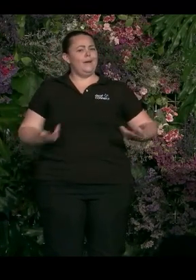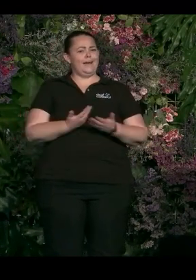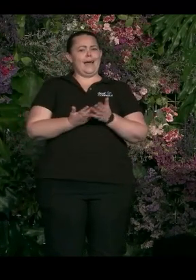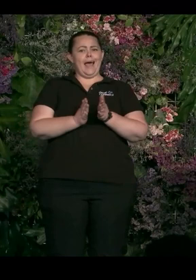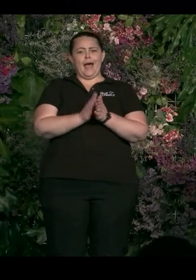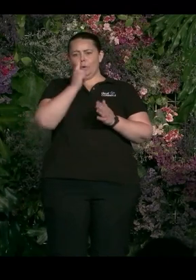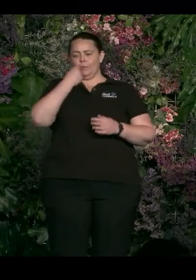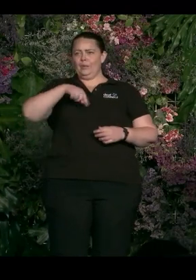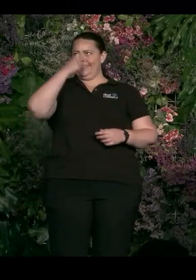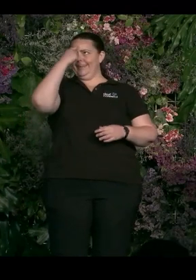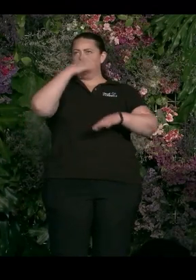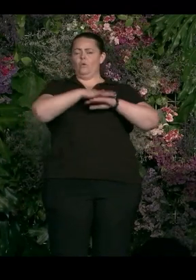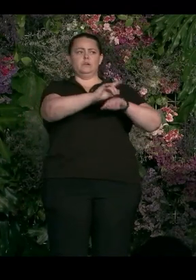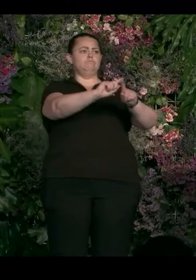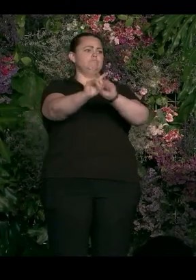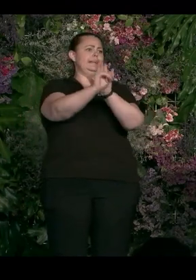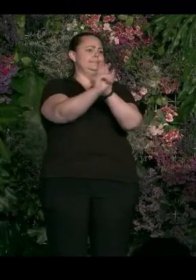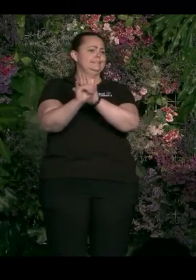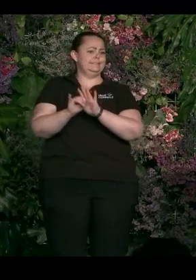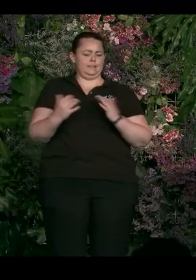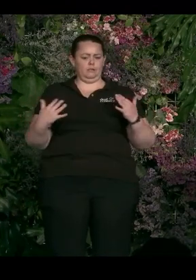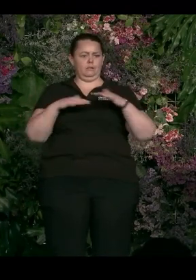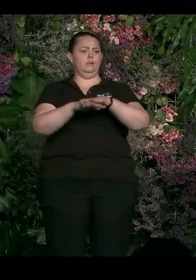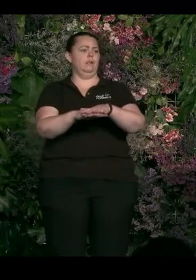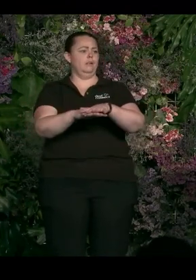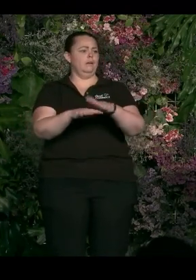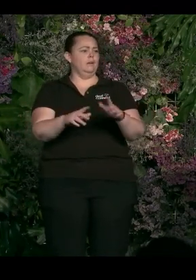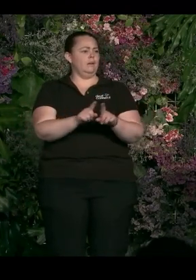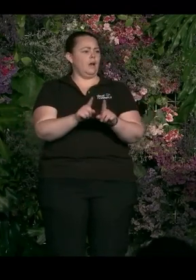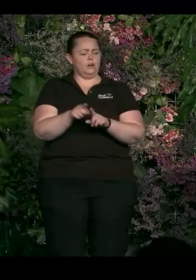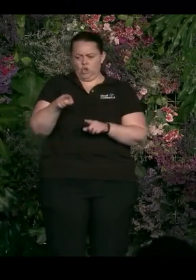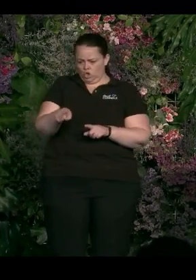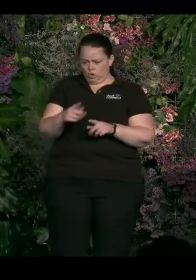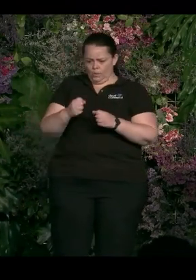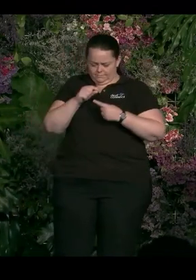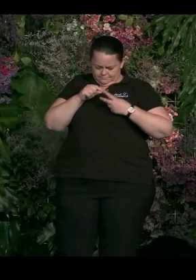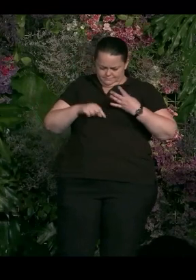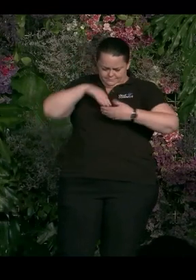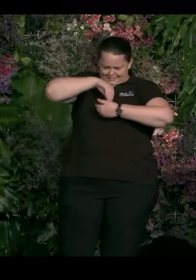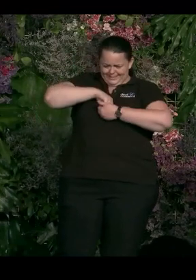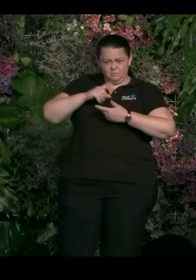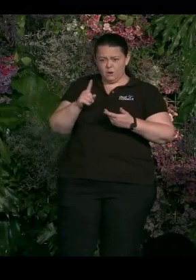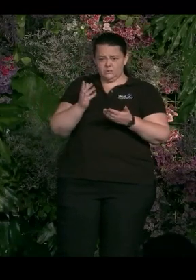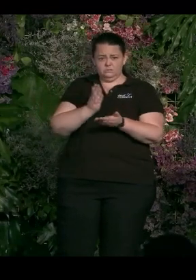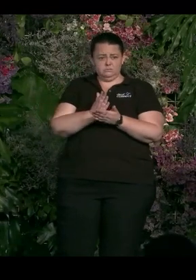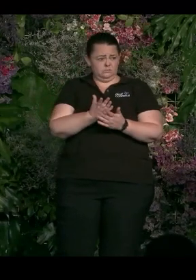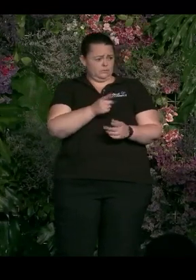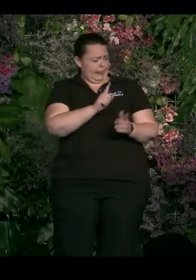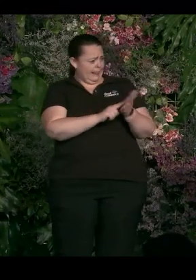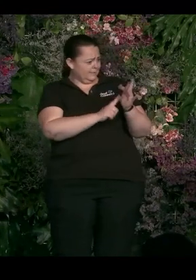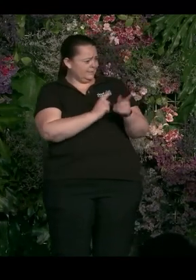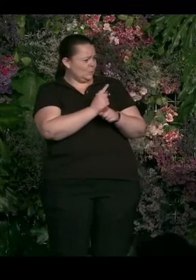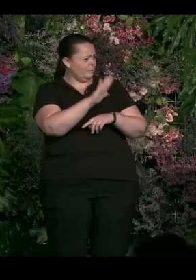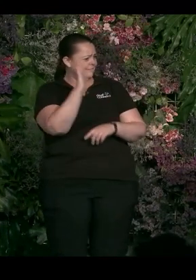intersectionality. Right? You mentioned, Lil, how you bring all the different pieces of you, but you're just Lil. Right? Right?